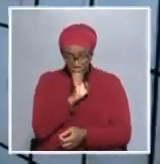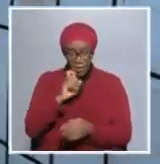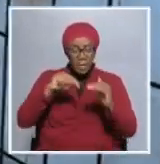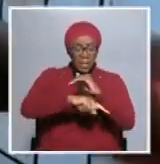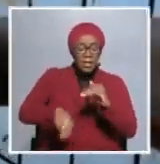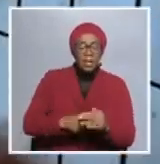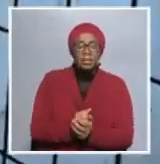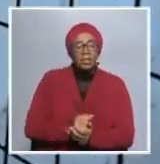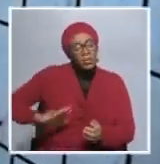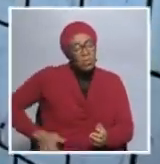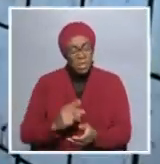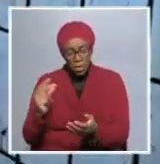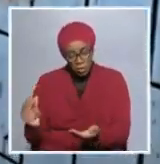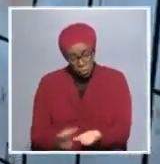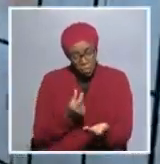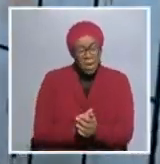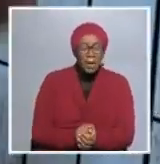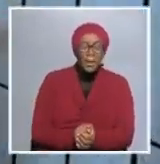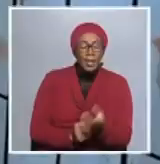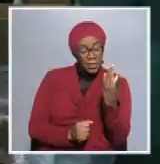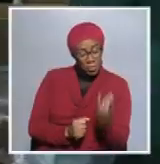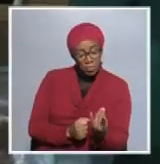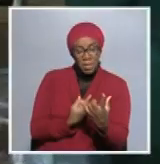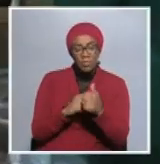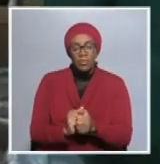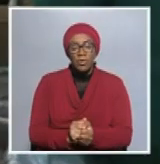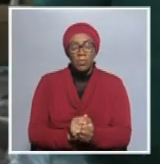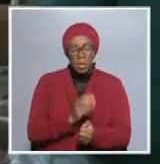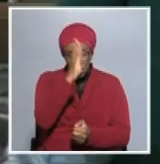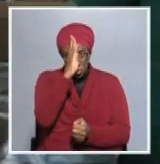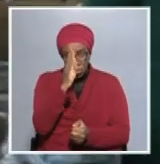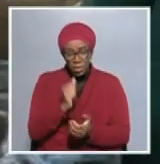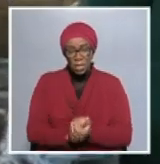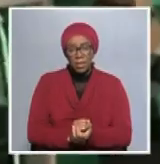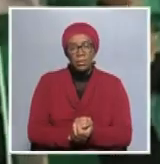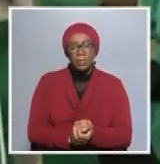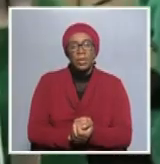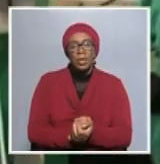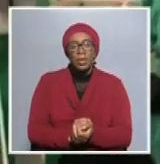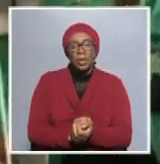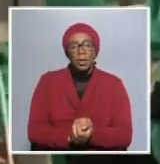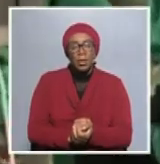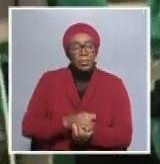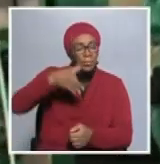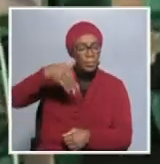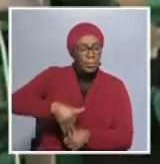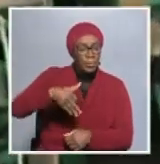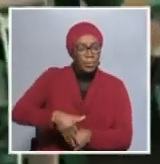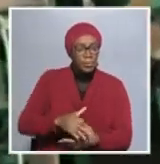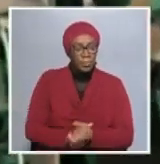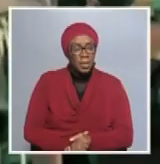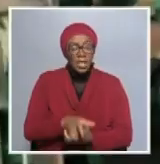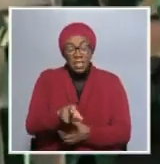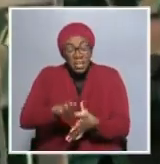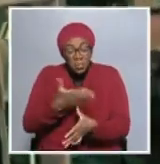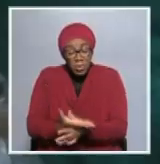able to buy the meat from the northern of the communal area. This is possible because of the Africa-Free-Continental Area Agreement, which was signed, the EFTA Agreement. So it